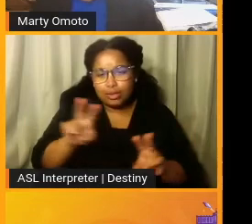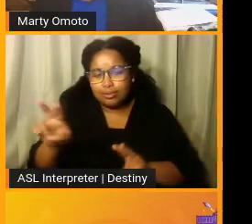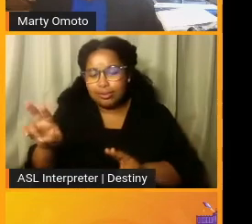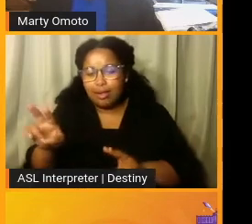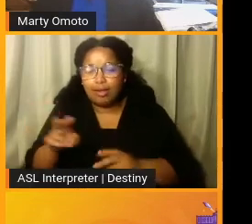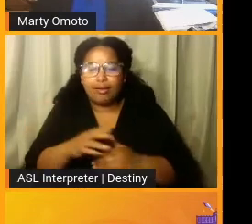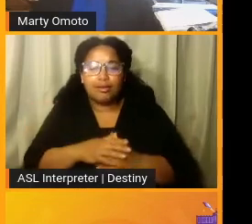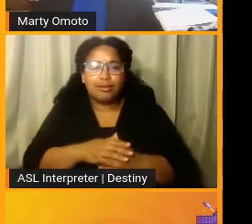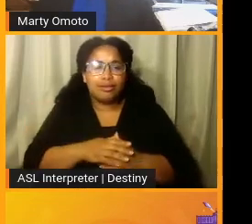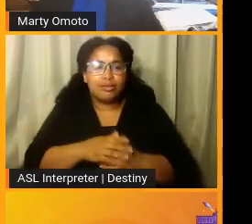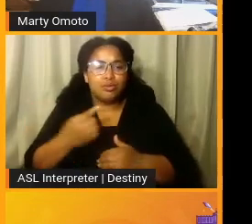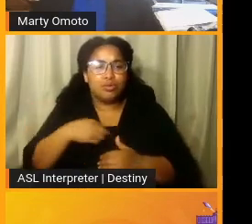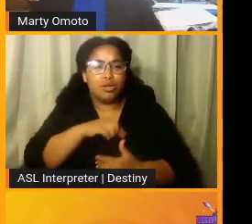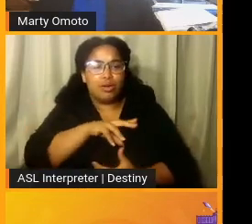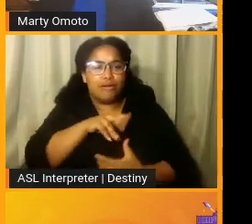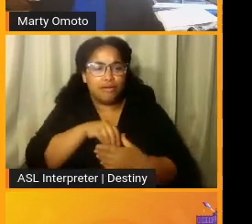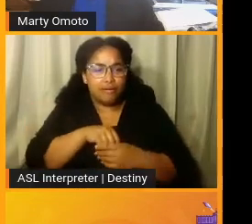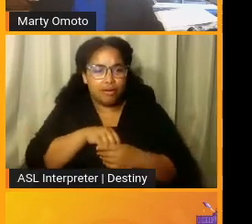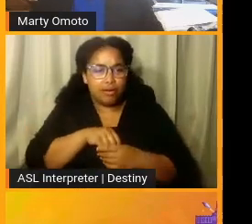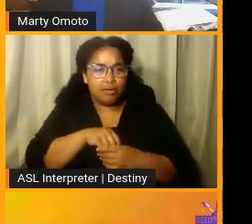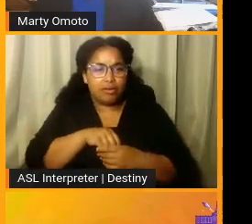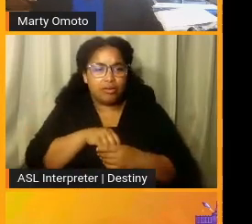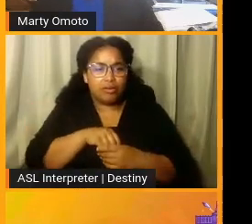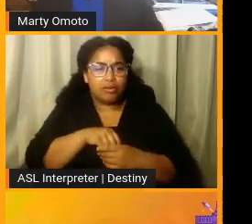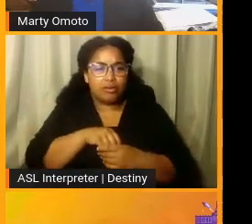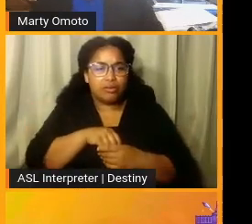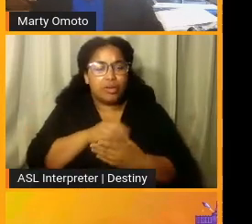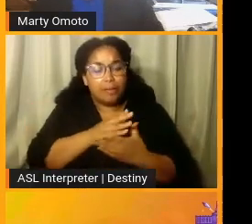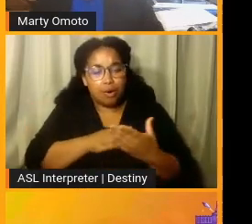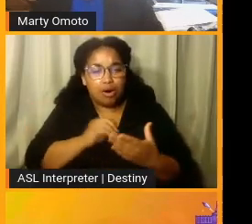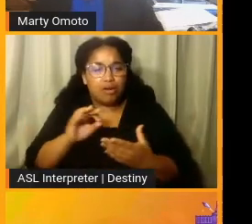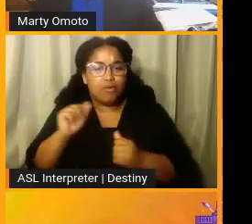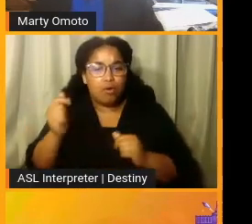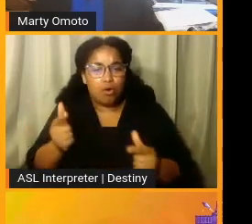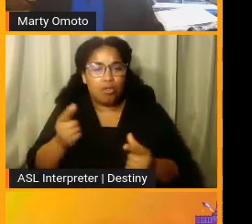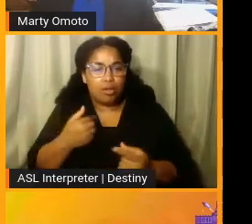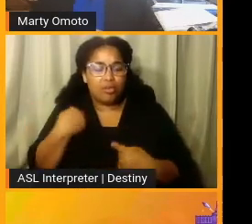is that we are part of all that we have met to quote the poet.